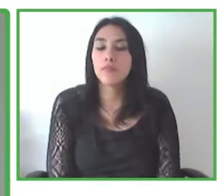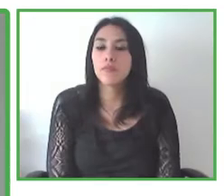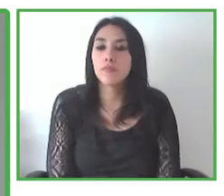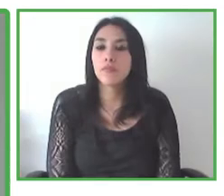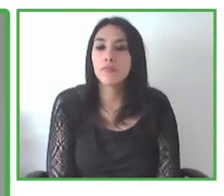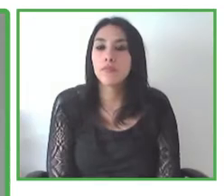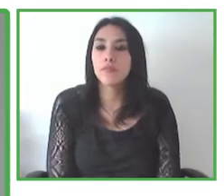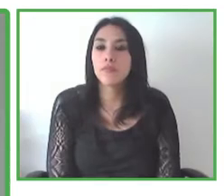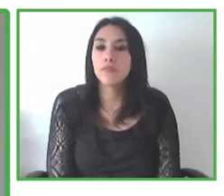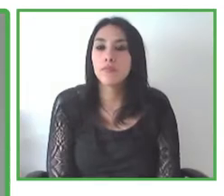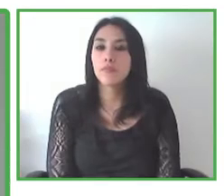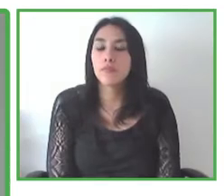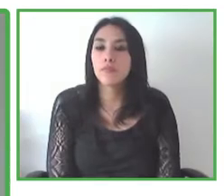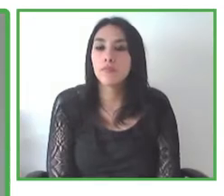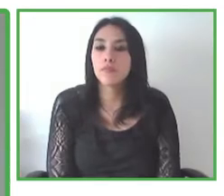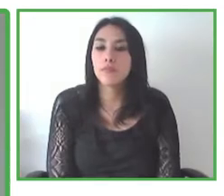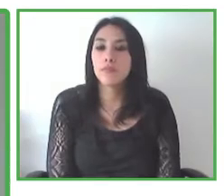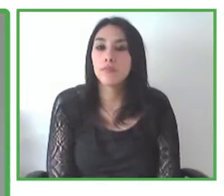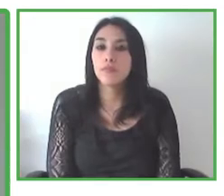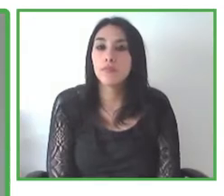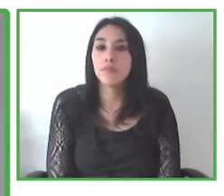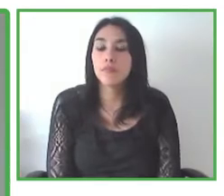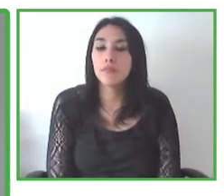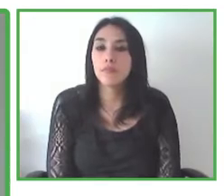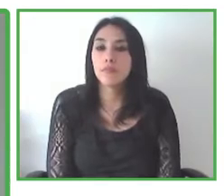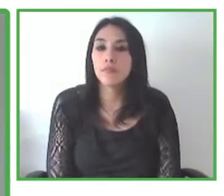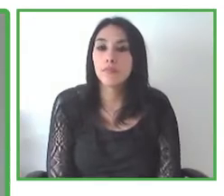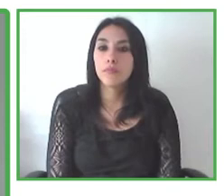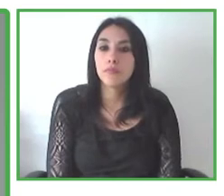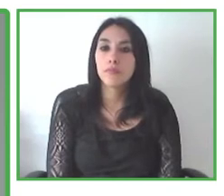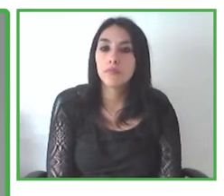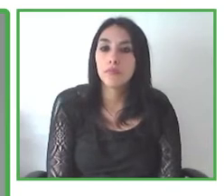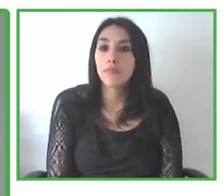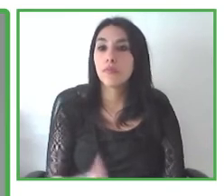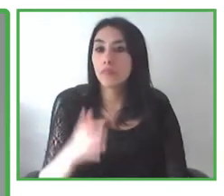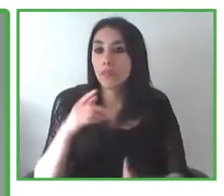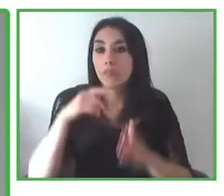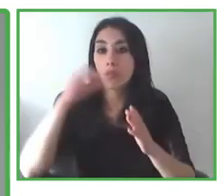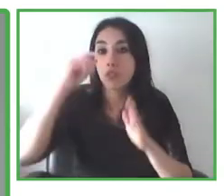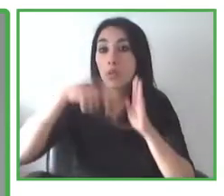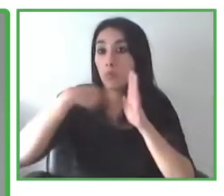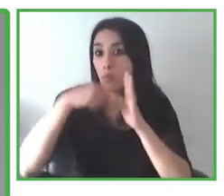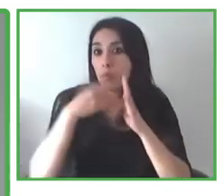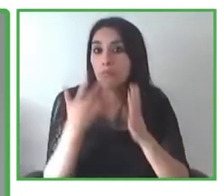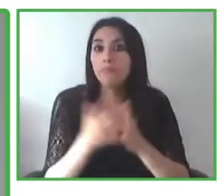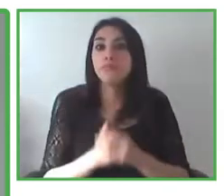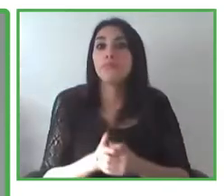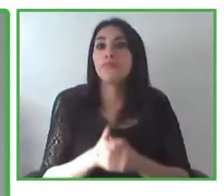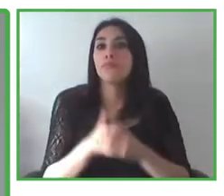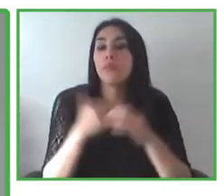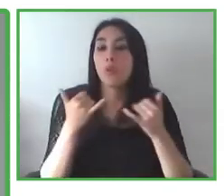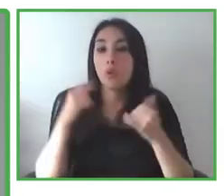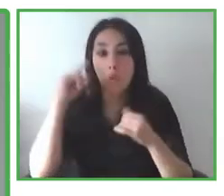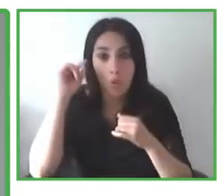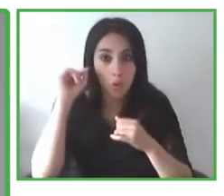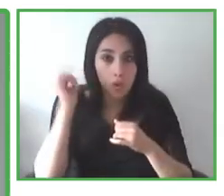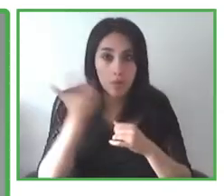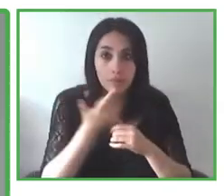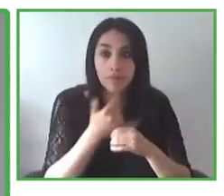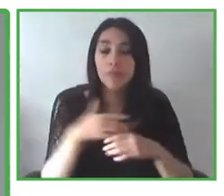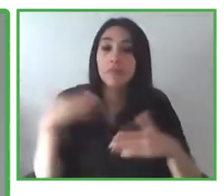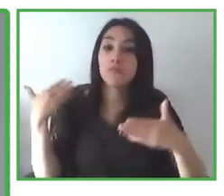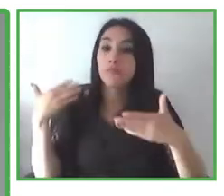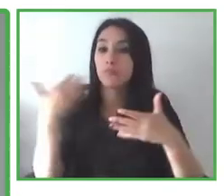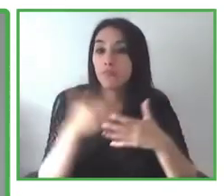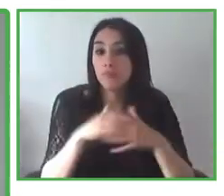The Zero Project is around now for exactly 10 years. In the past years, we have selected and